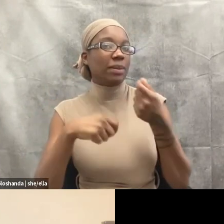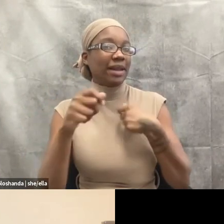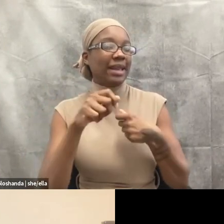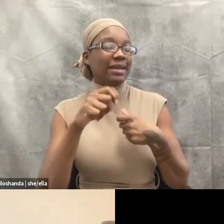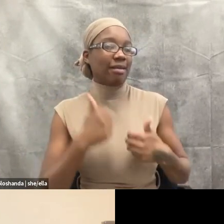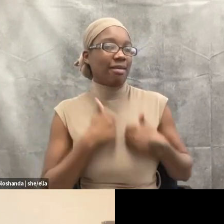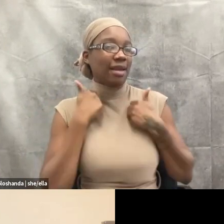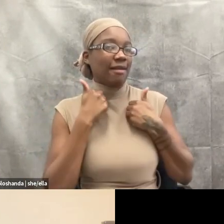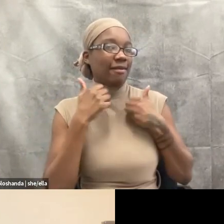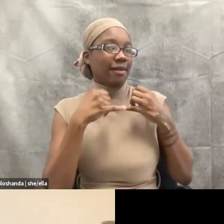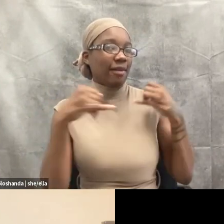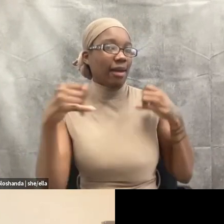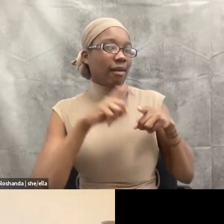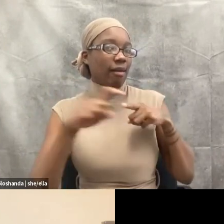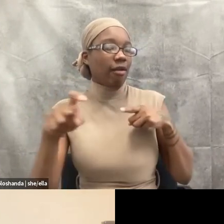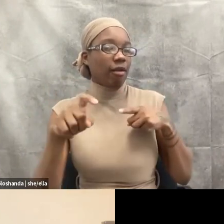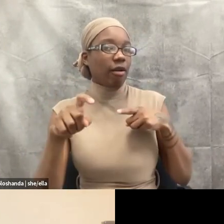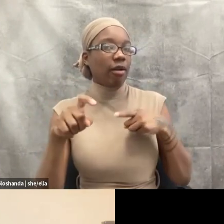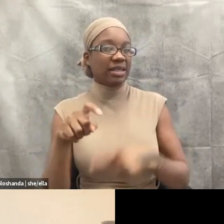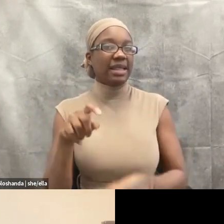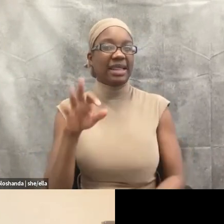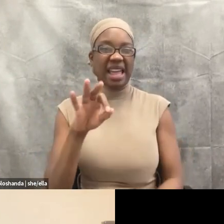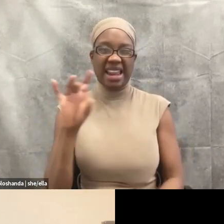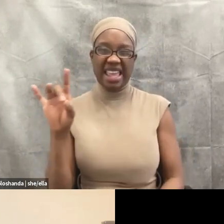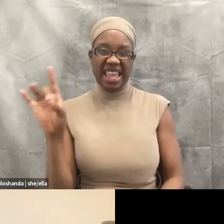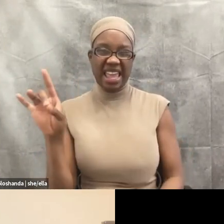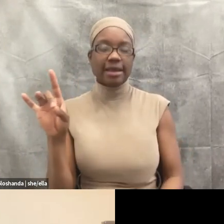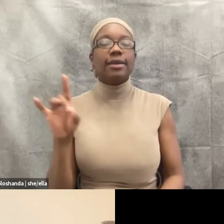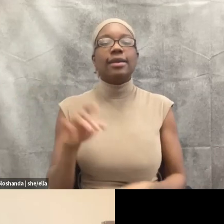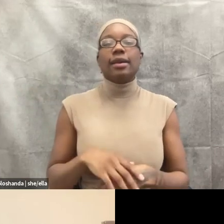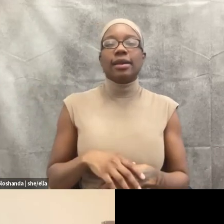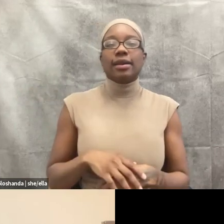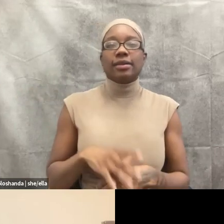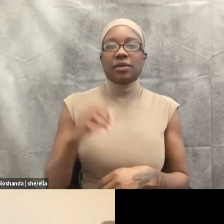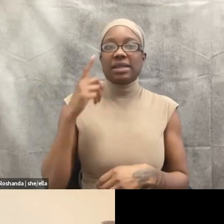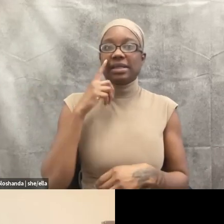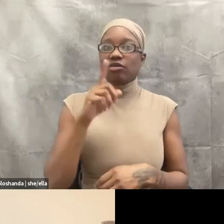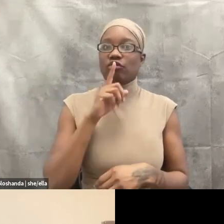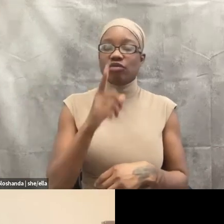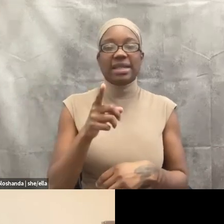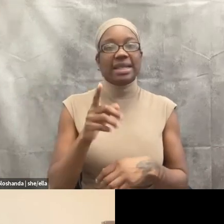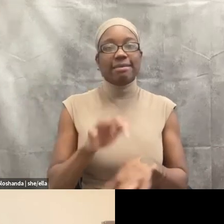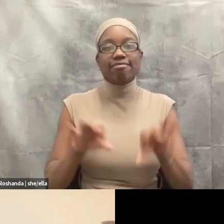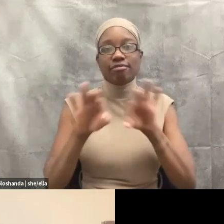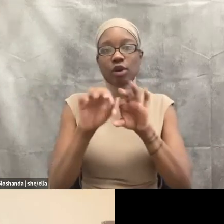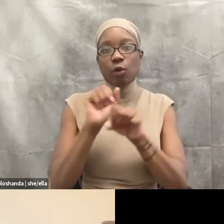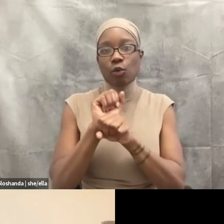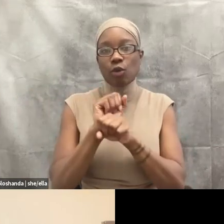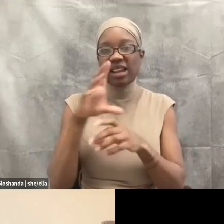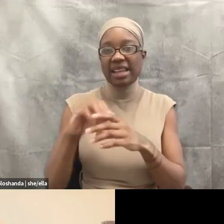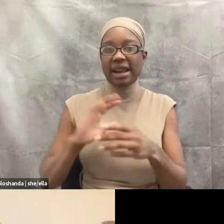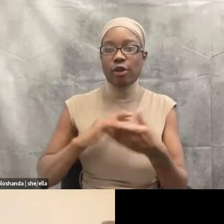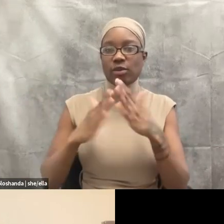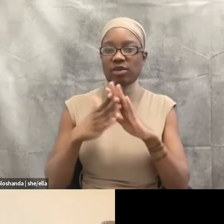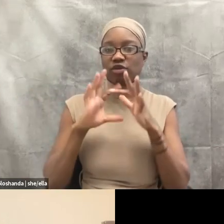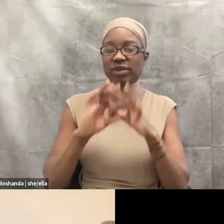um, I think there's really important work to do in our local communities about crisis response. There's a bunch of different types